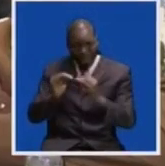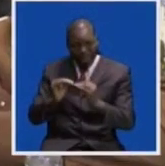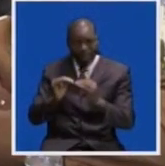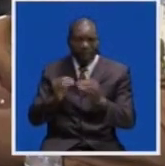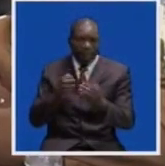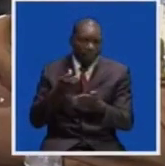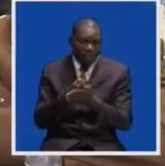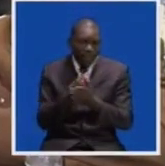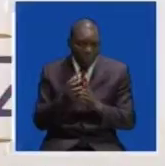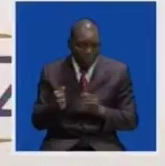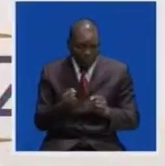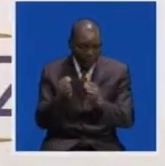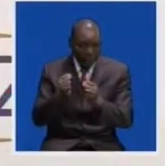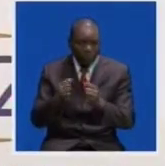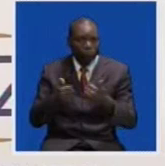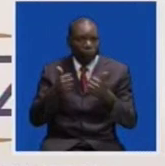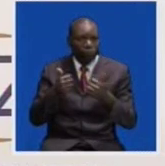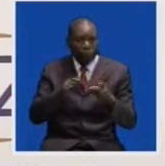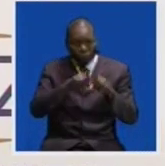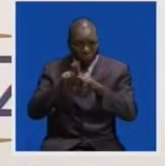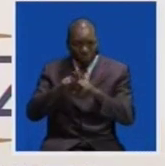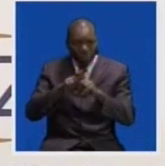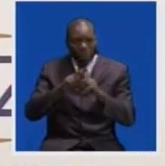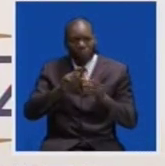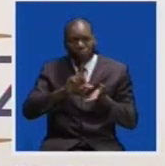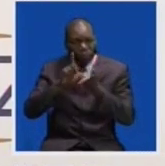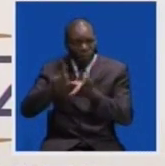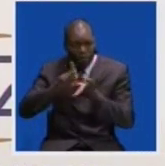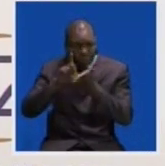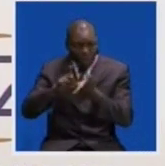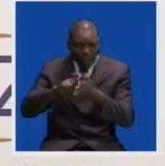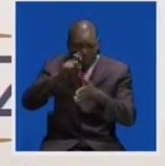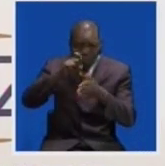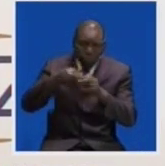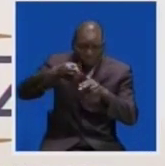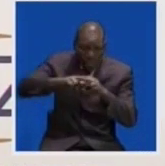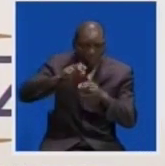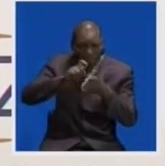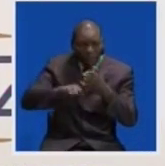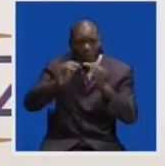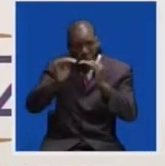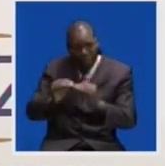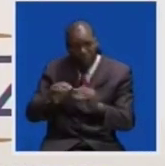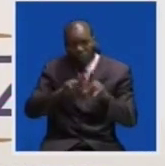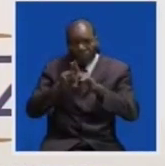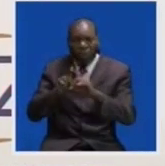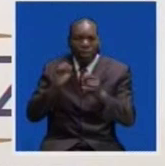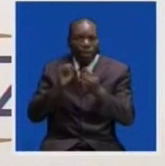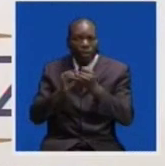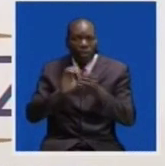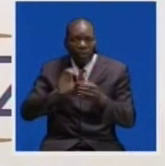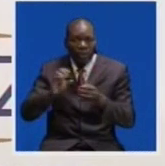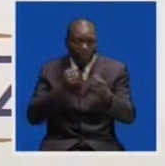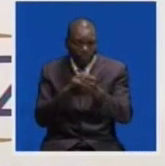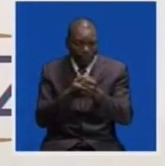system, reduced lending rates, and increased provisions for the social sector. However, economic